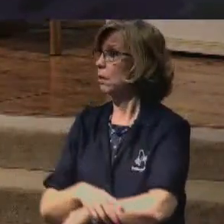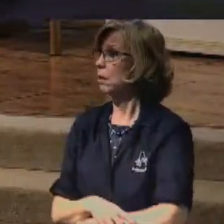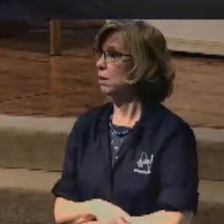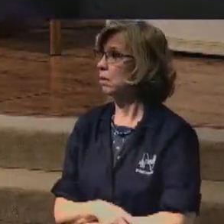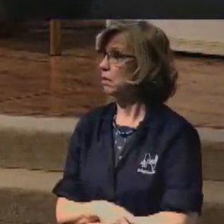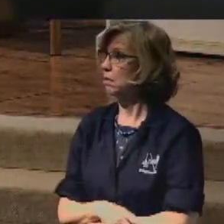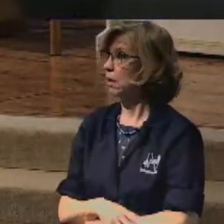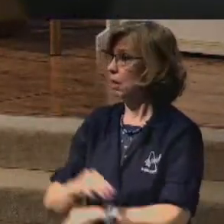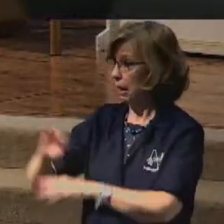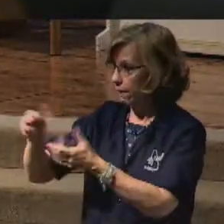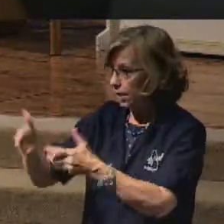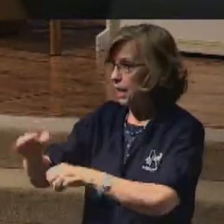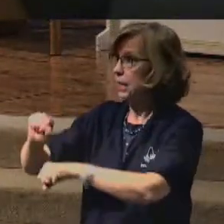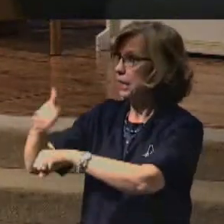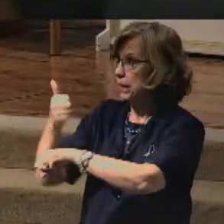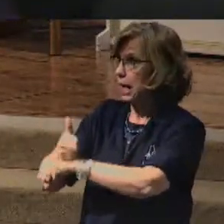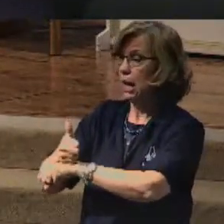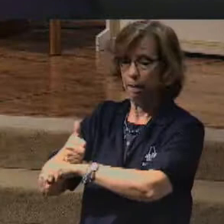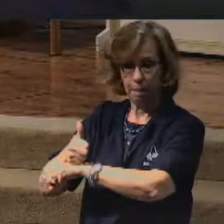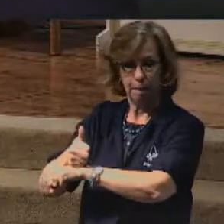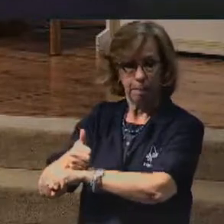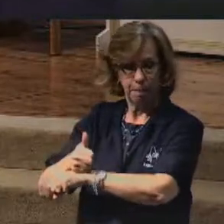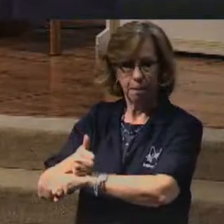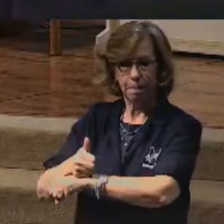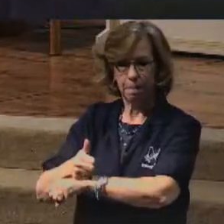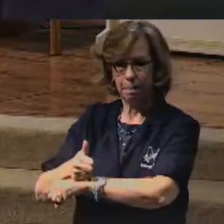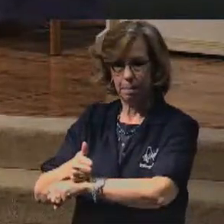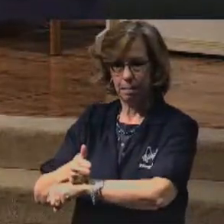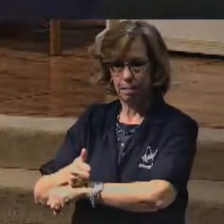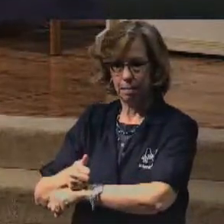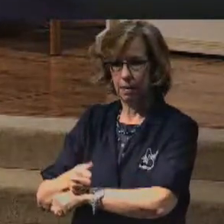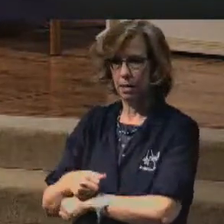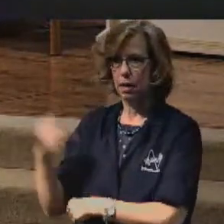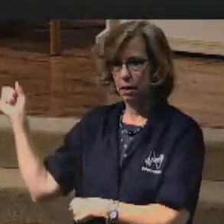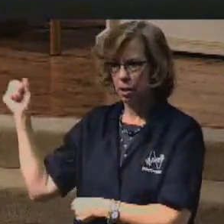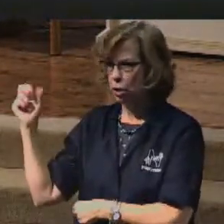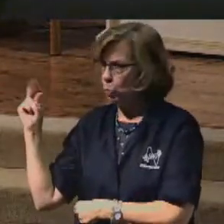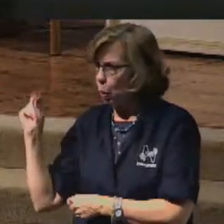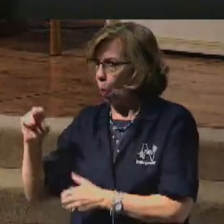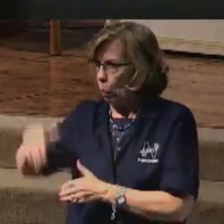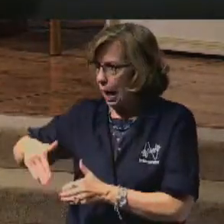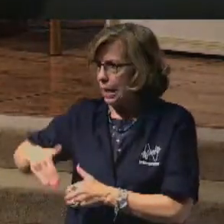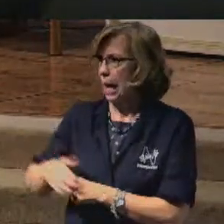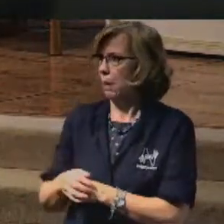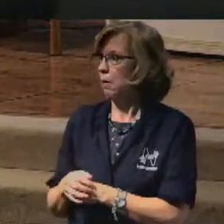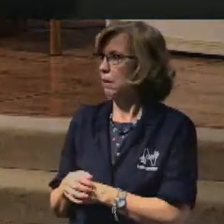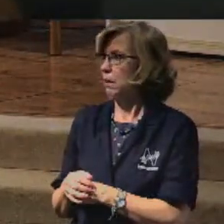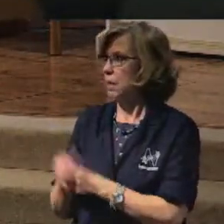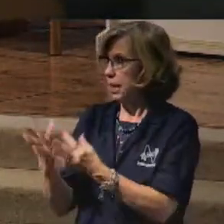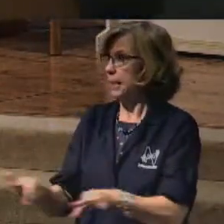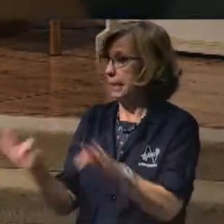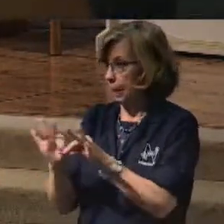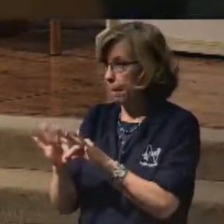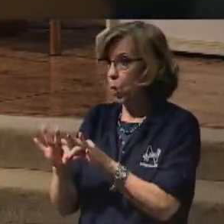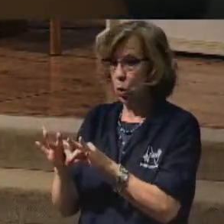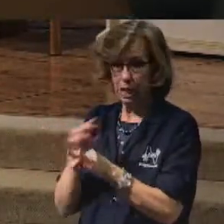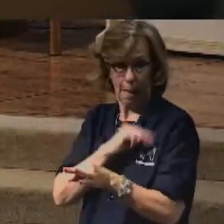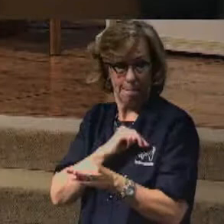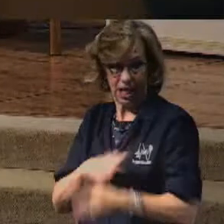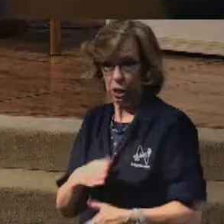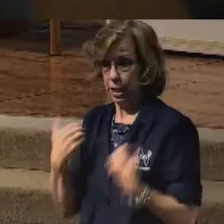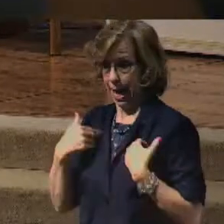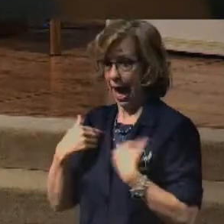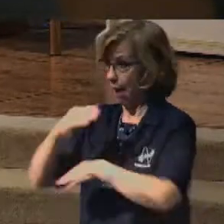already set up? Did they get that going for you? And he said, no, not yet. It's important for them to have their display up.